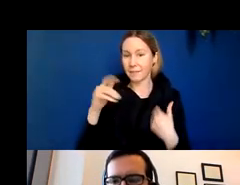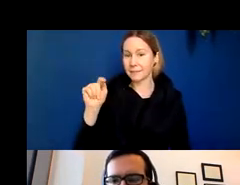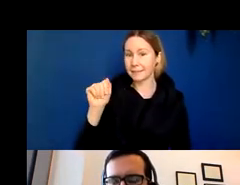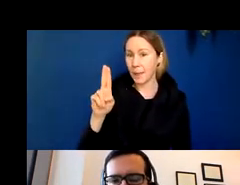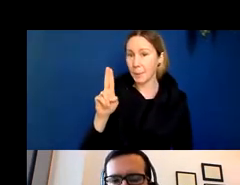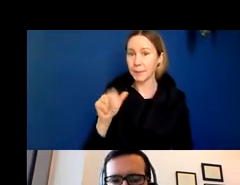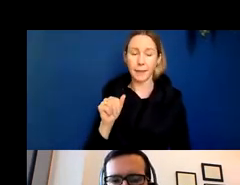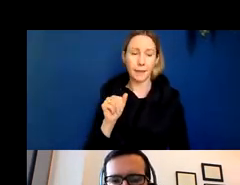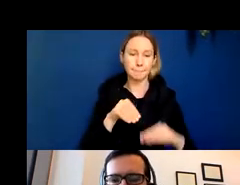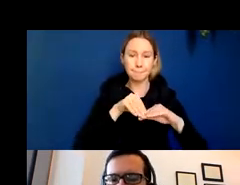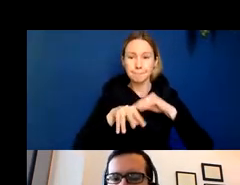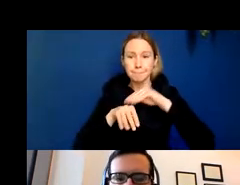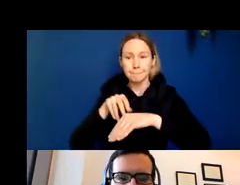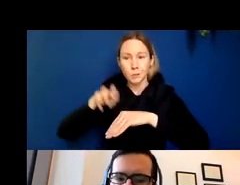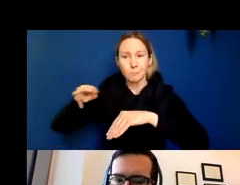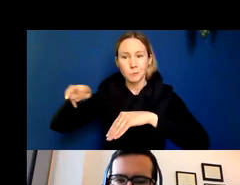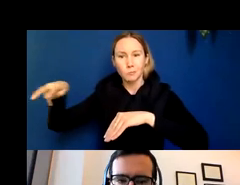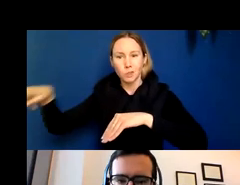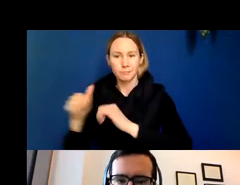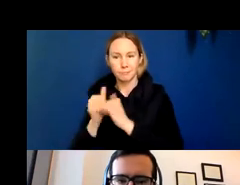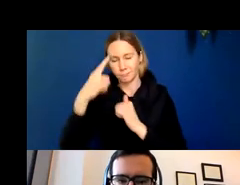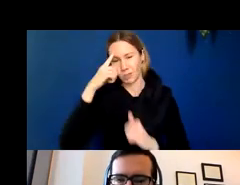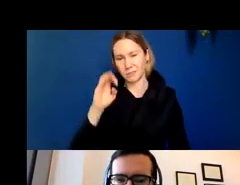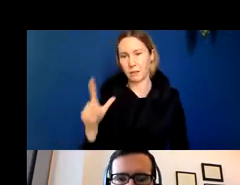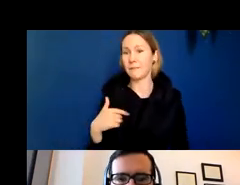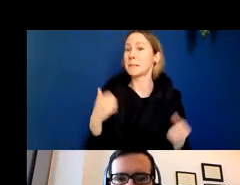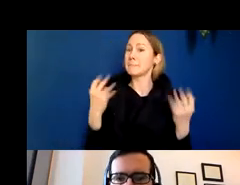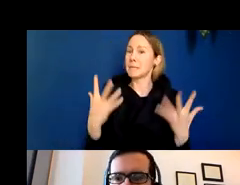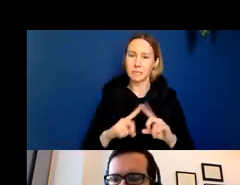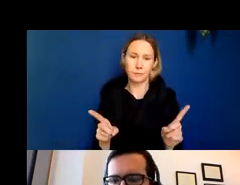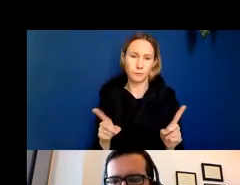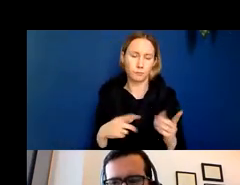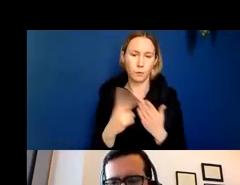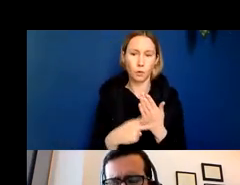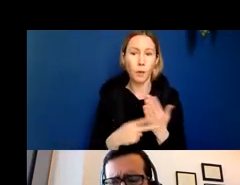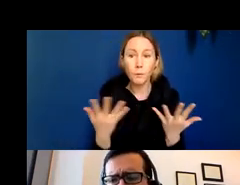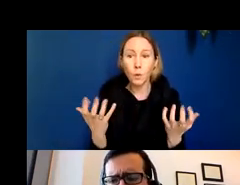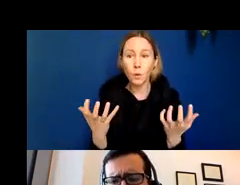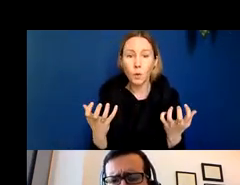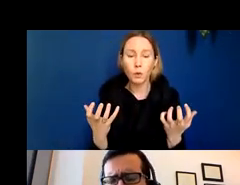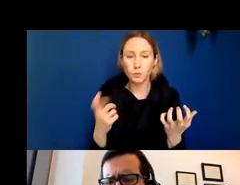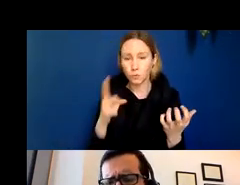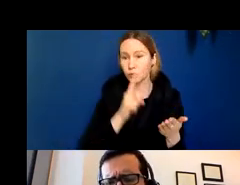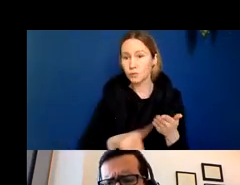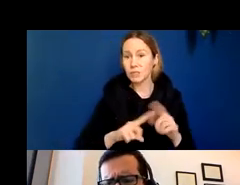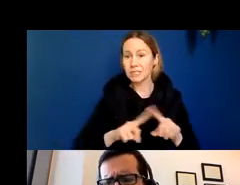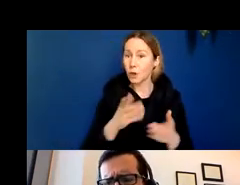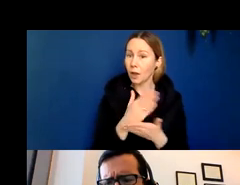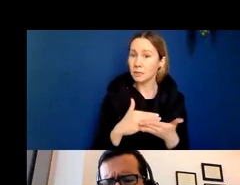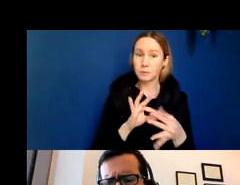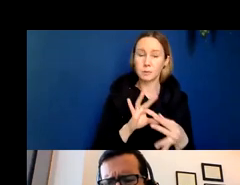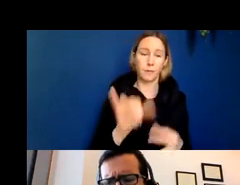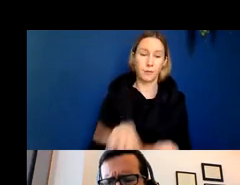spread from brain cell to brain cell and there have been a lot of different clinical programs that have sought to investigate different aspects of this